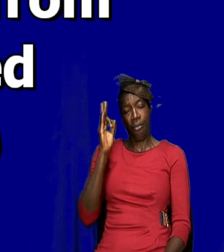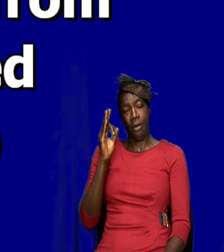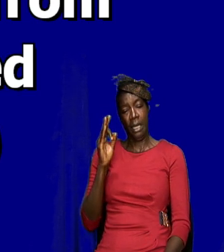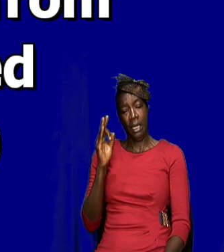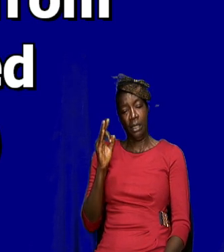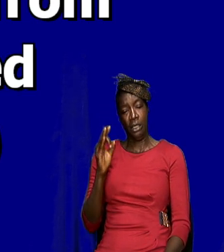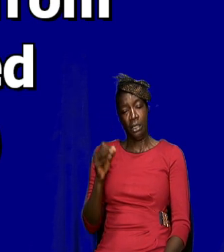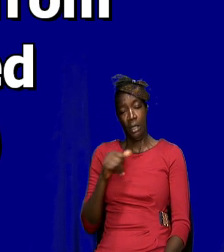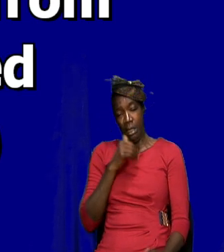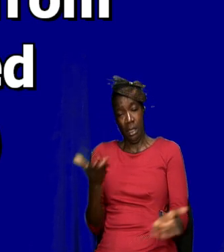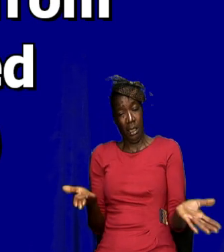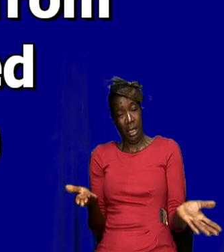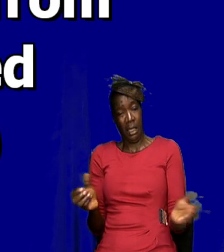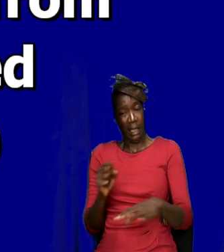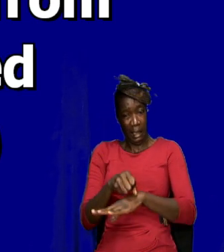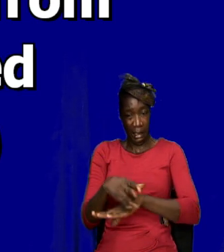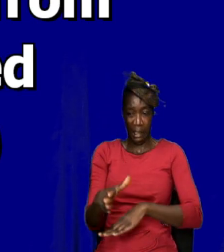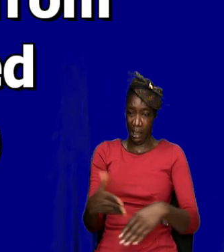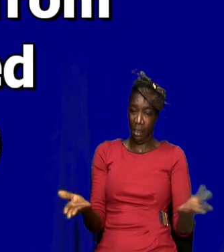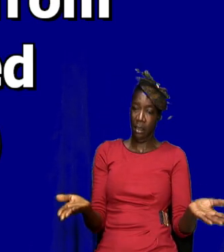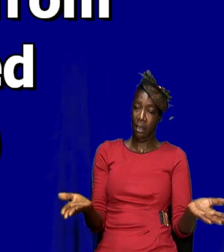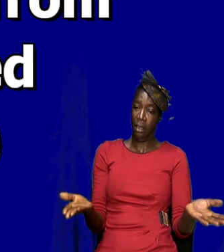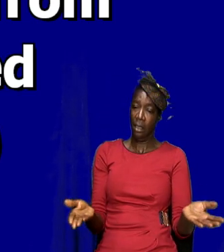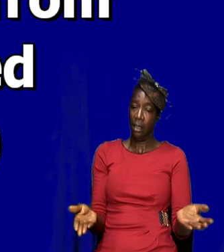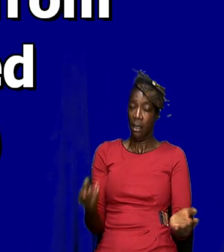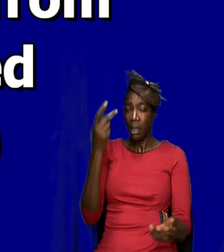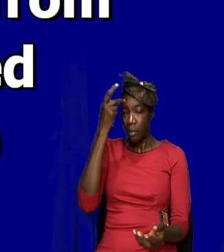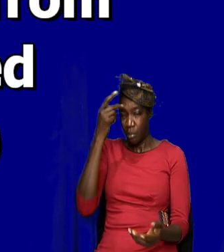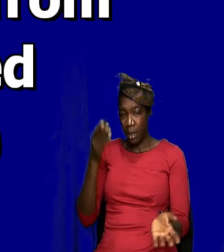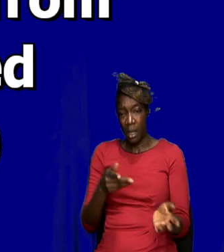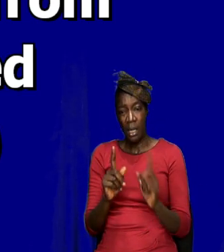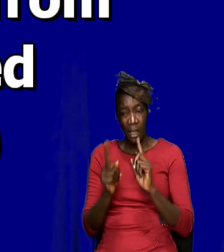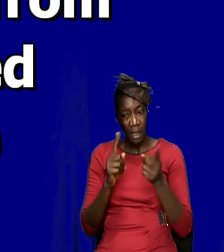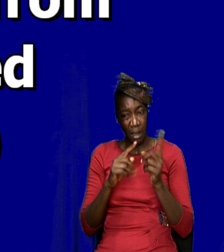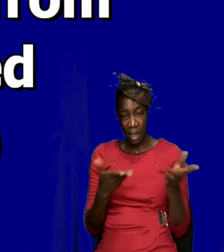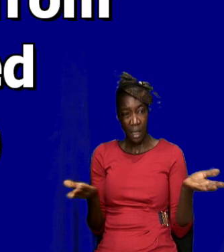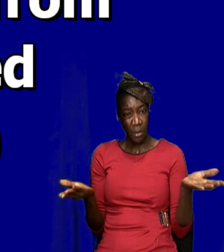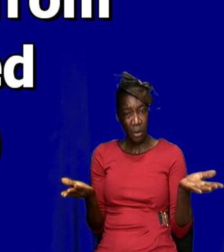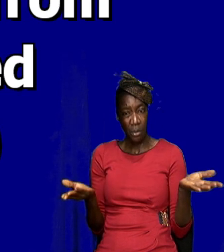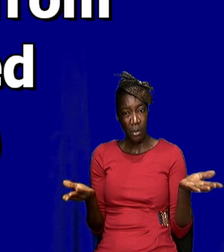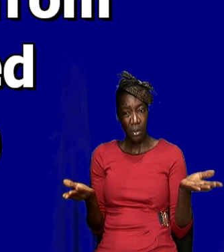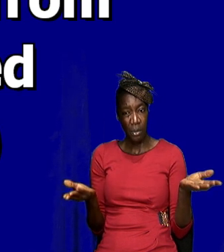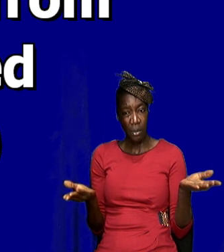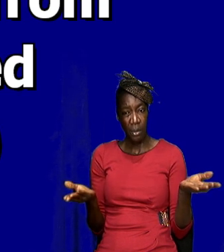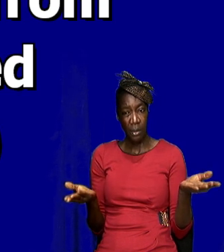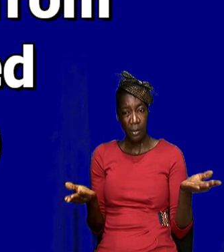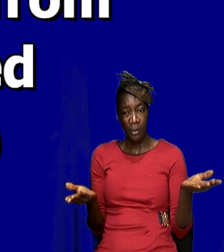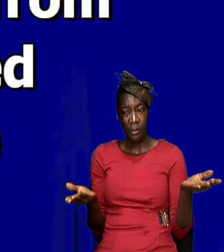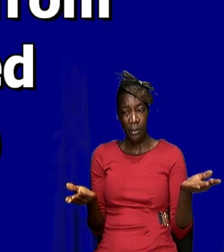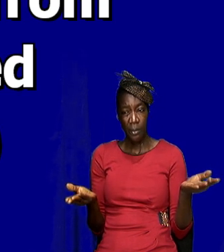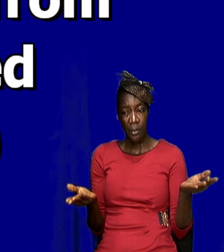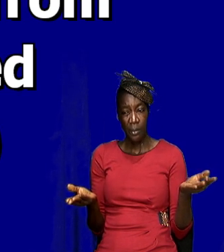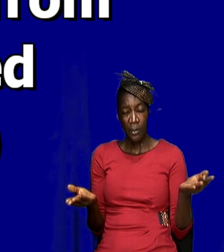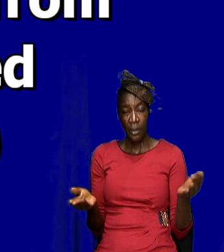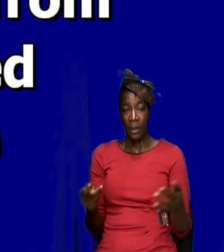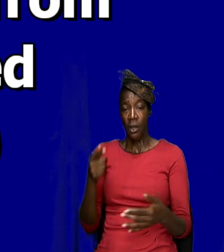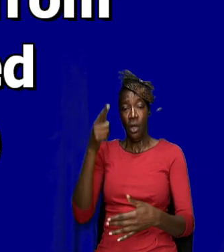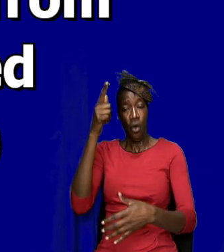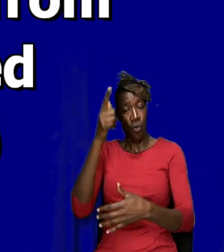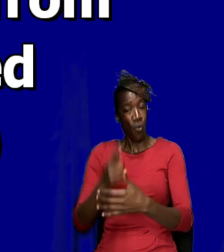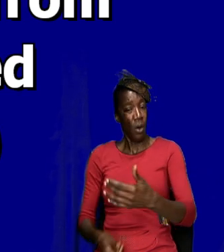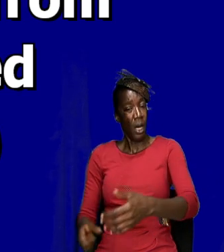they be sent? What Paul is talking about? Paul is saying, you know, with what authority,